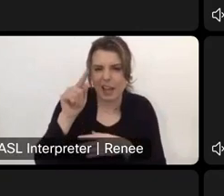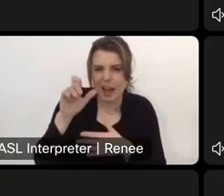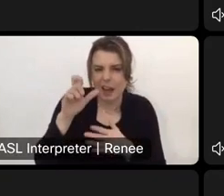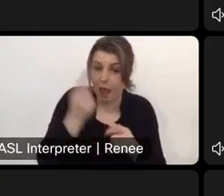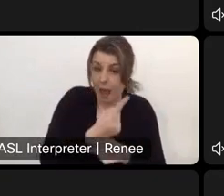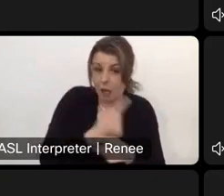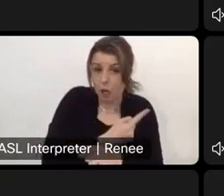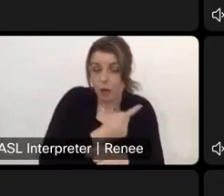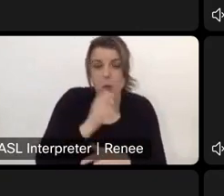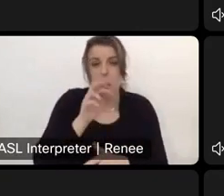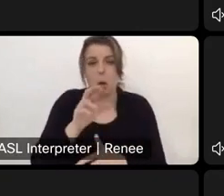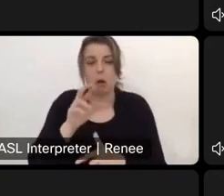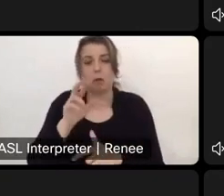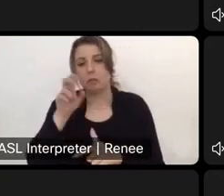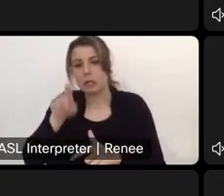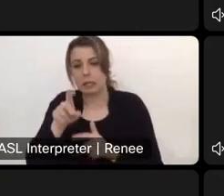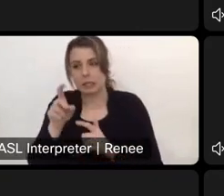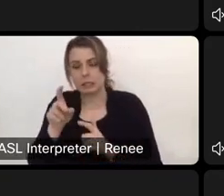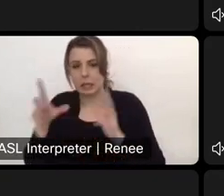uh, incorporate it into our current data set.